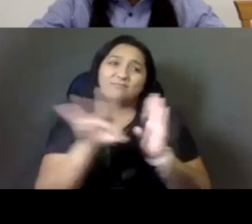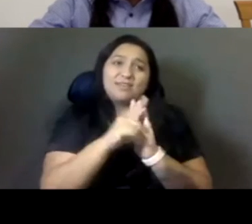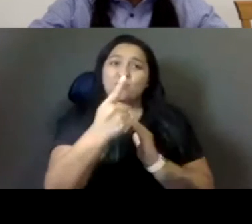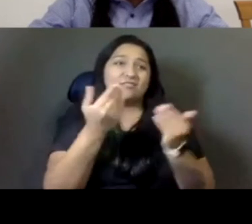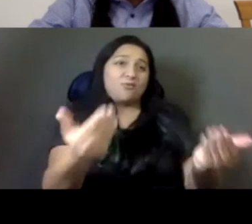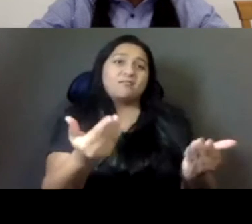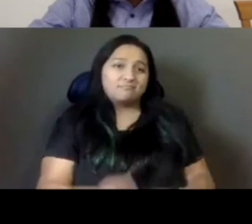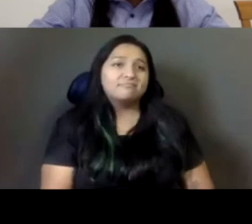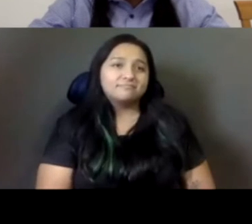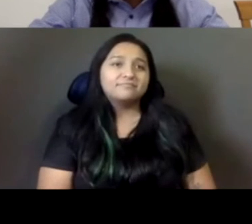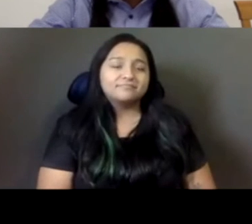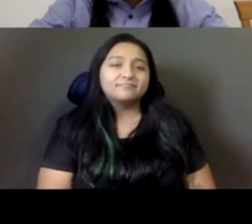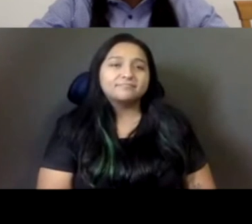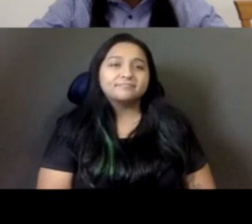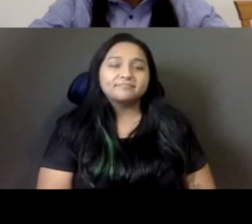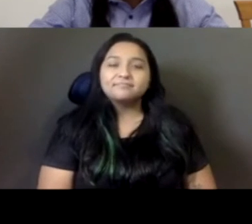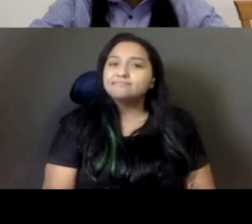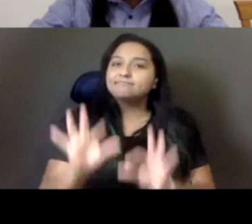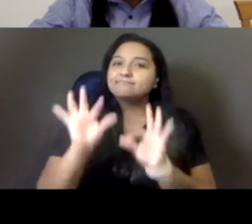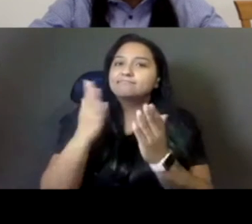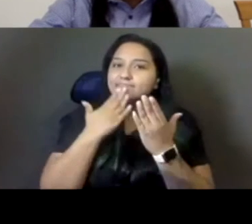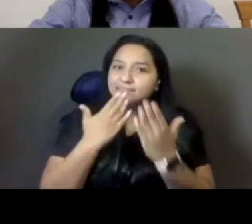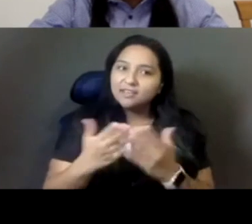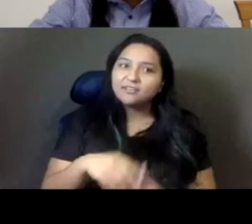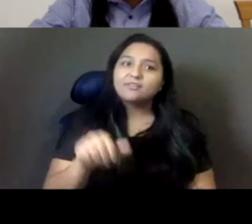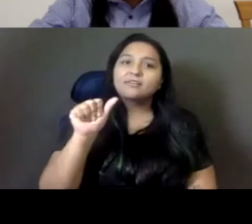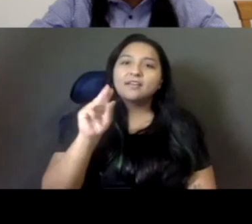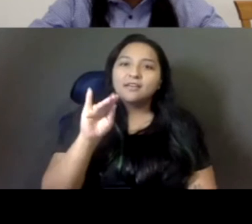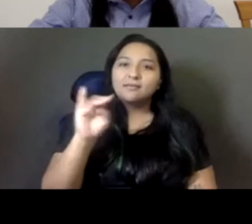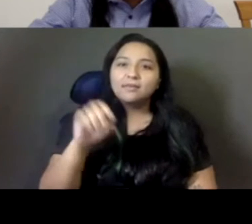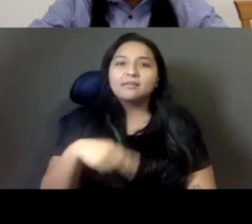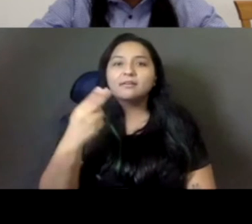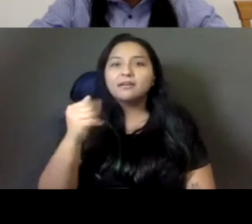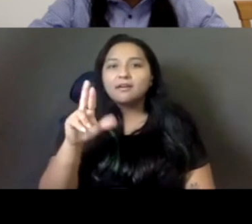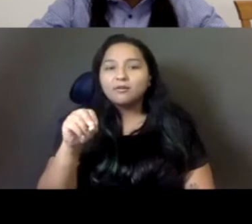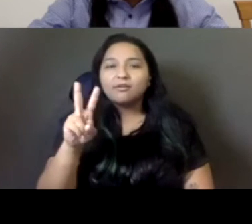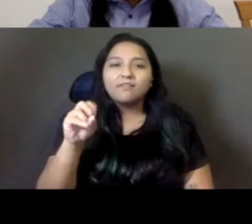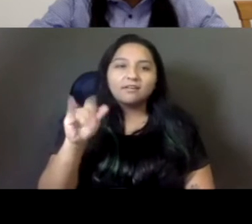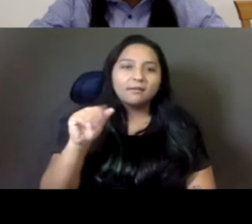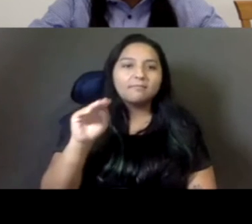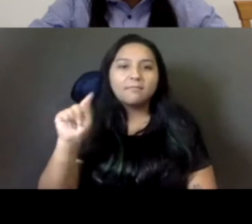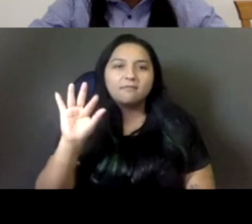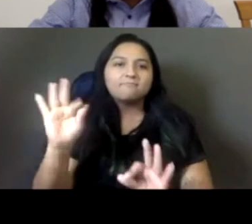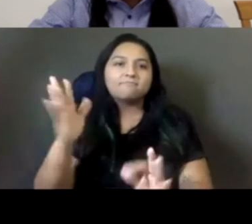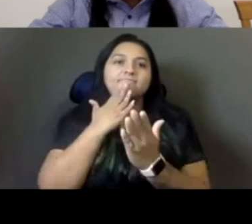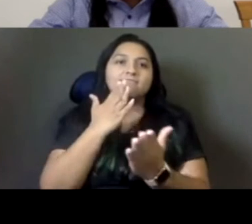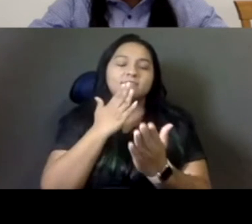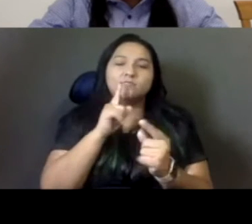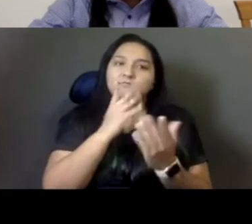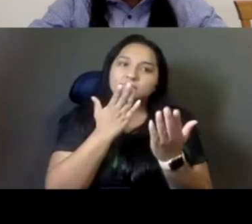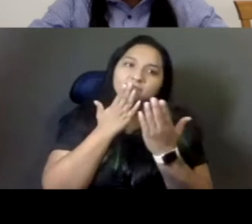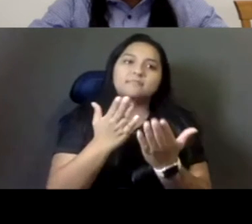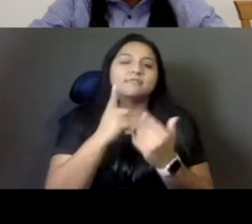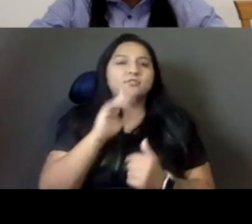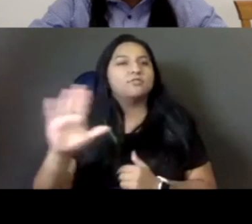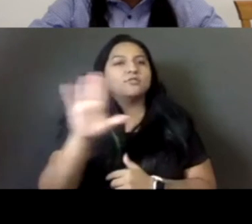Thank you, Amy. Thank you, Matt. Thank you, Vanya. Thank you, Jairo. Thank you for speaking on this panel, but of course the bigger thank you is thank you for all the hard work you're doing. I love